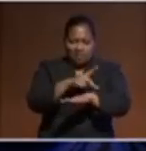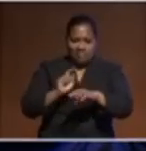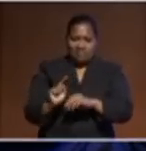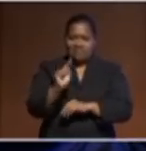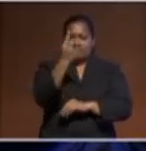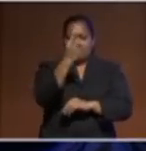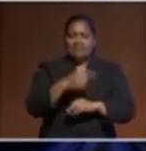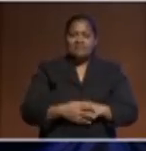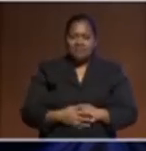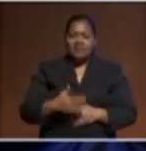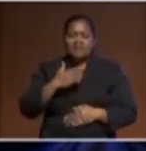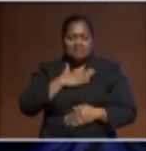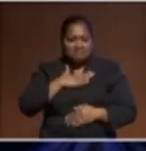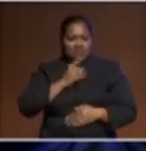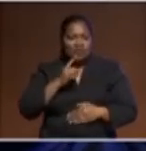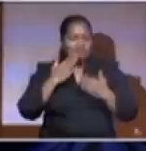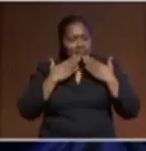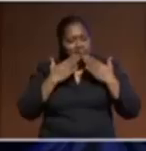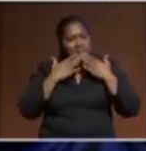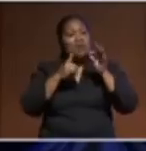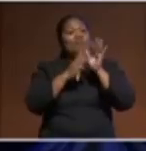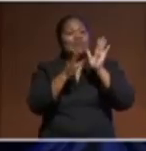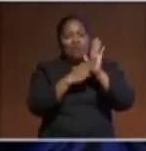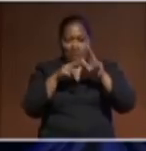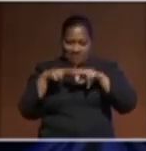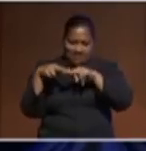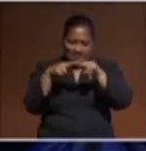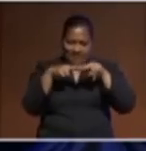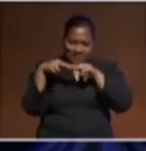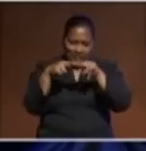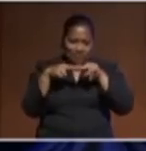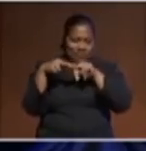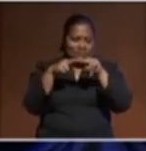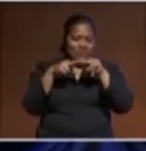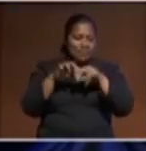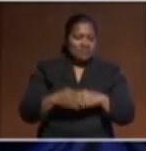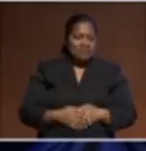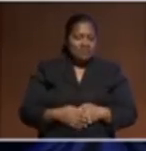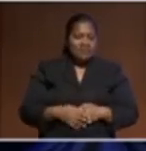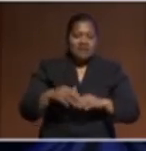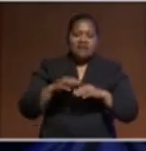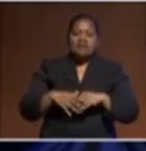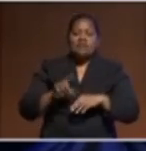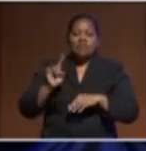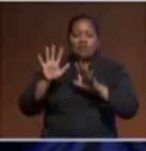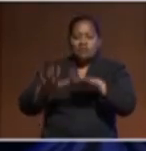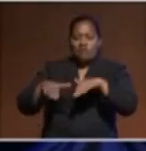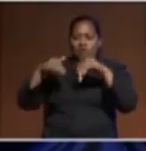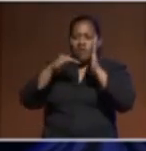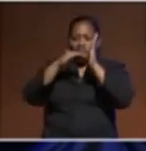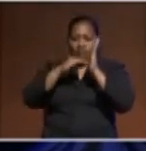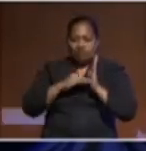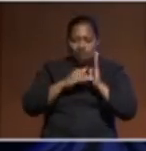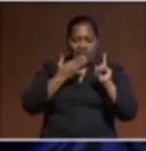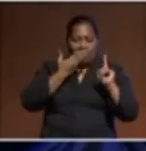thanks also to the Prime Minister of Fiji and Forum Chair, who has